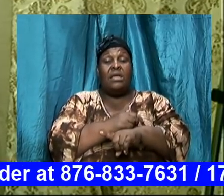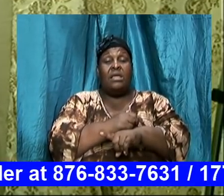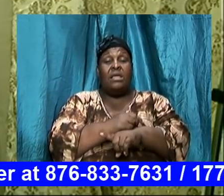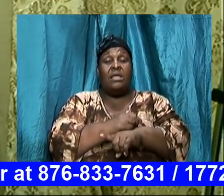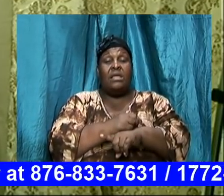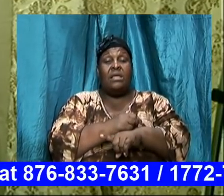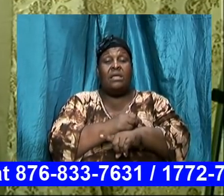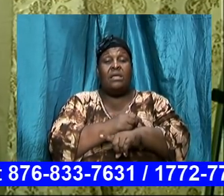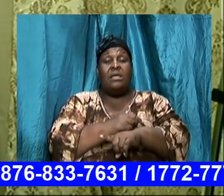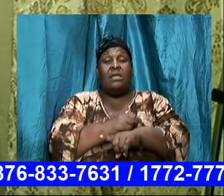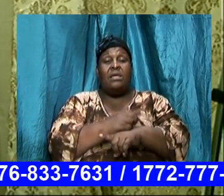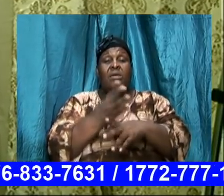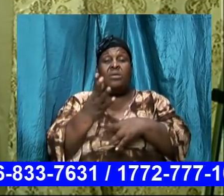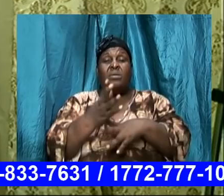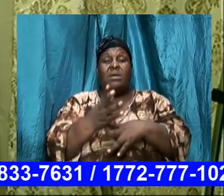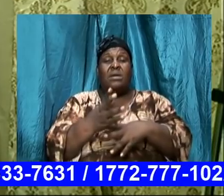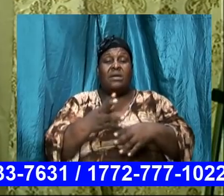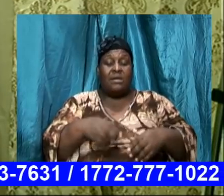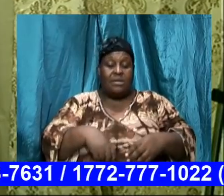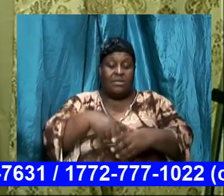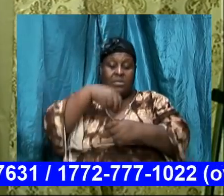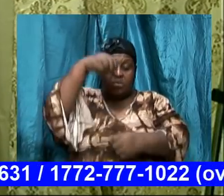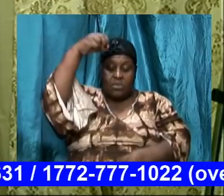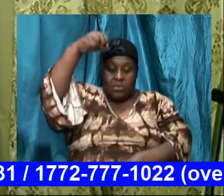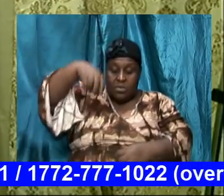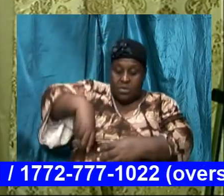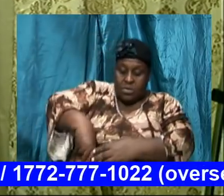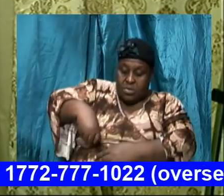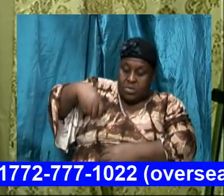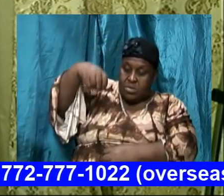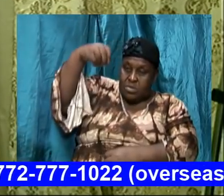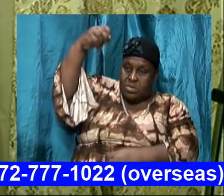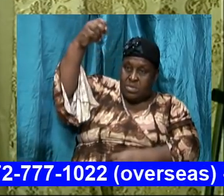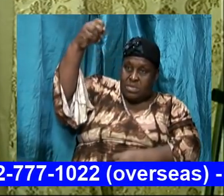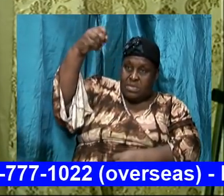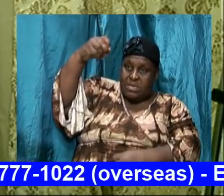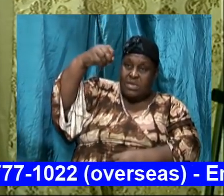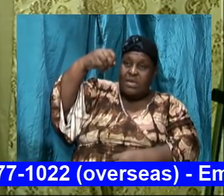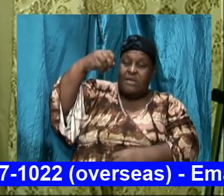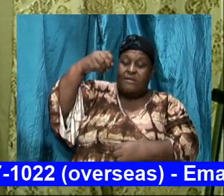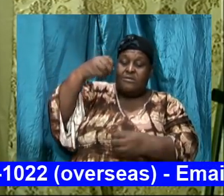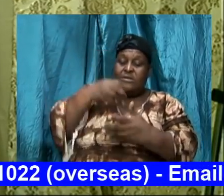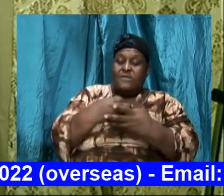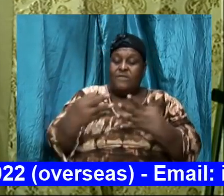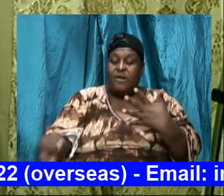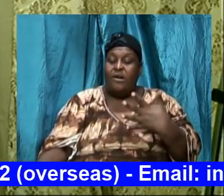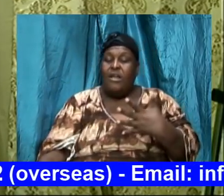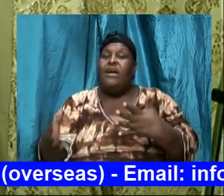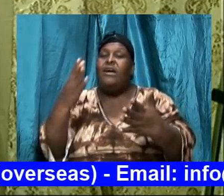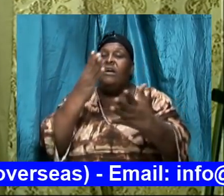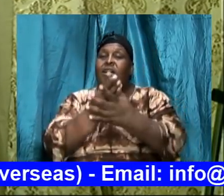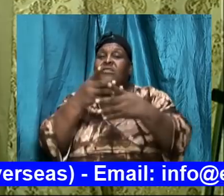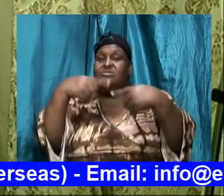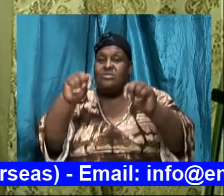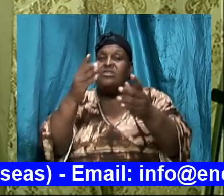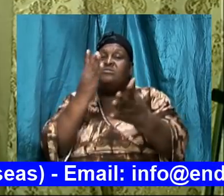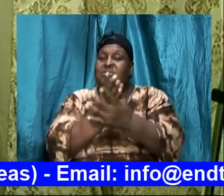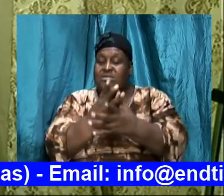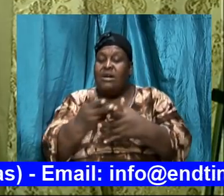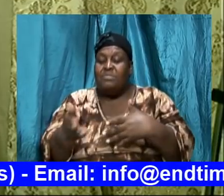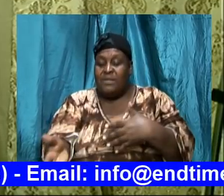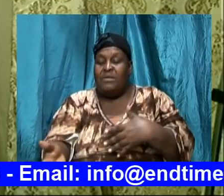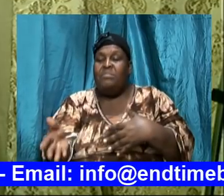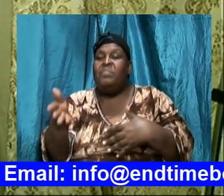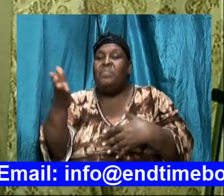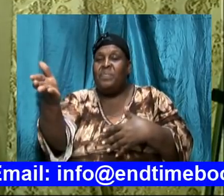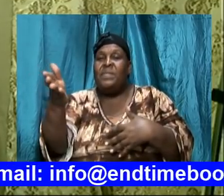straps would fall down across their ankles below their knees and hamper them and so sometimes during the race you